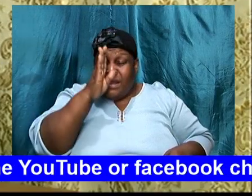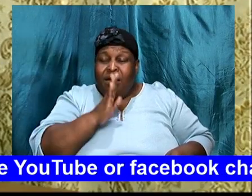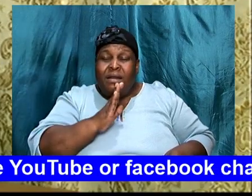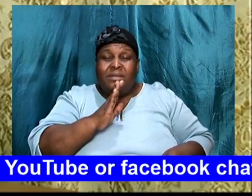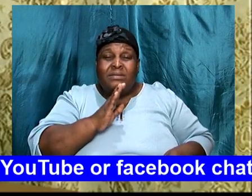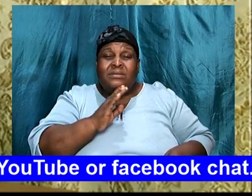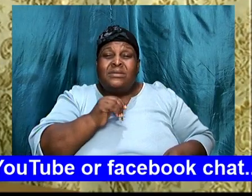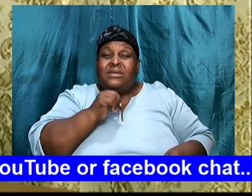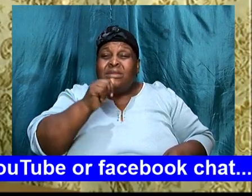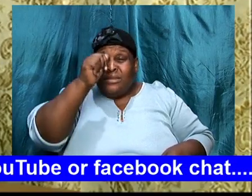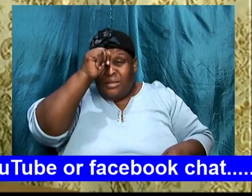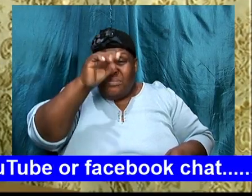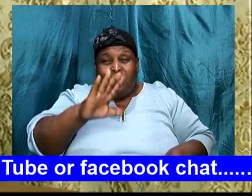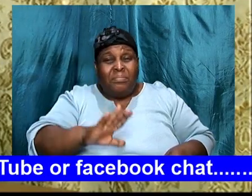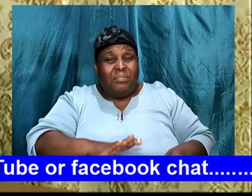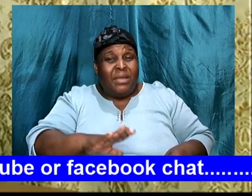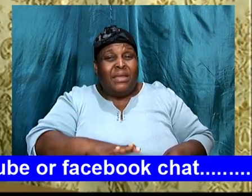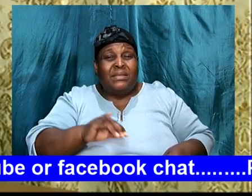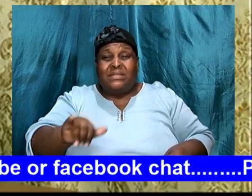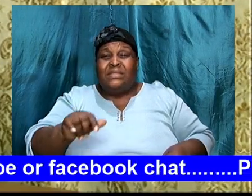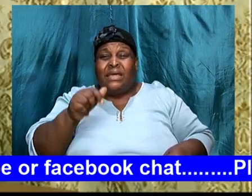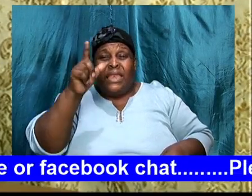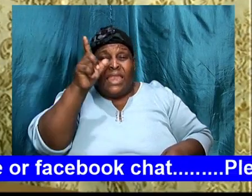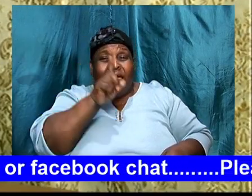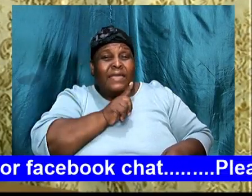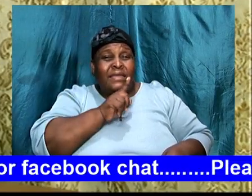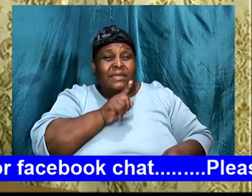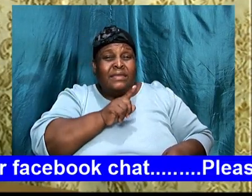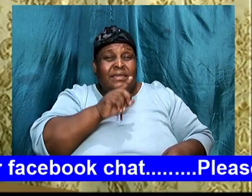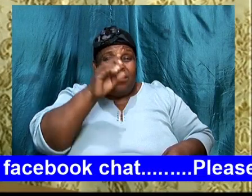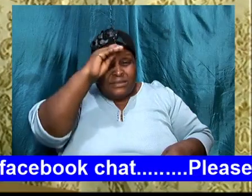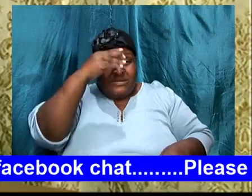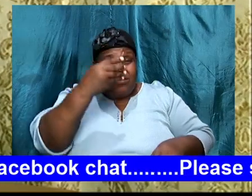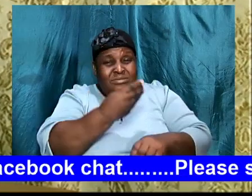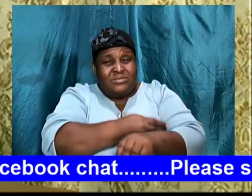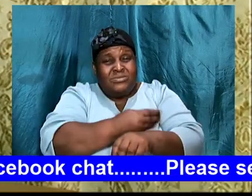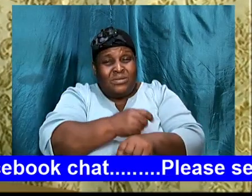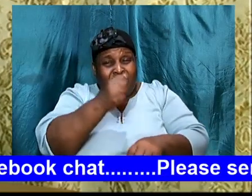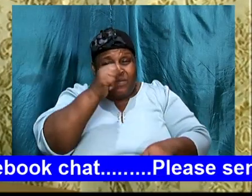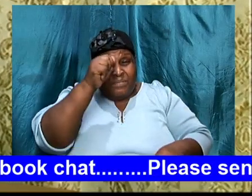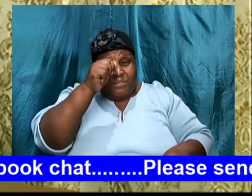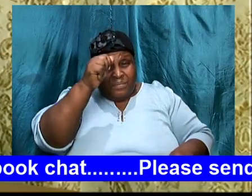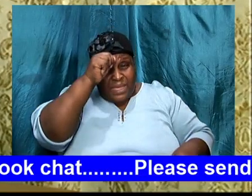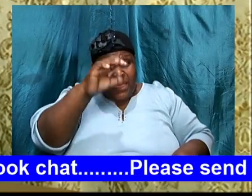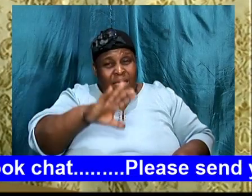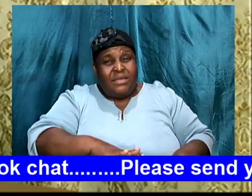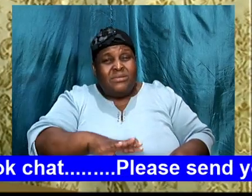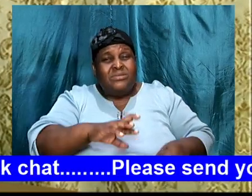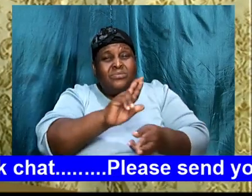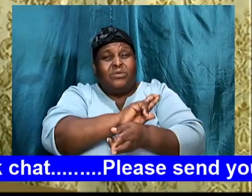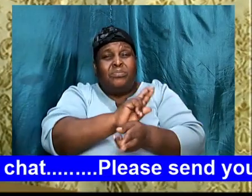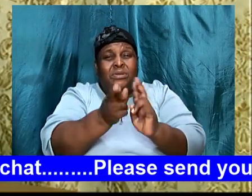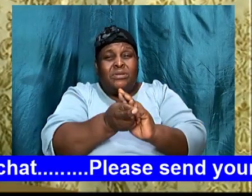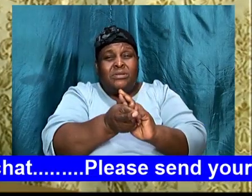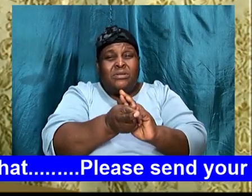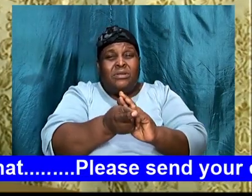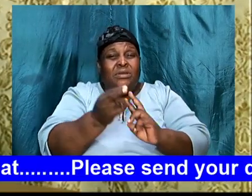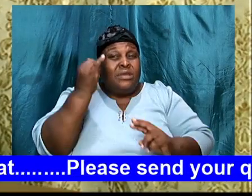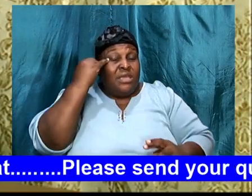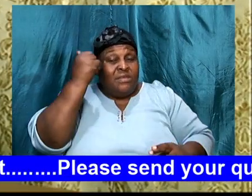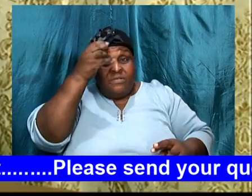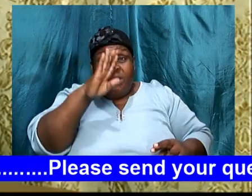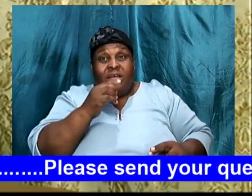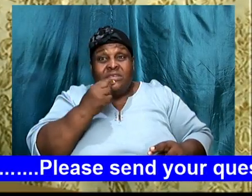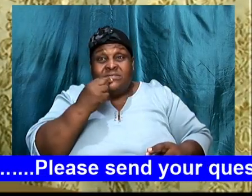son of man, that he should repent. And if he says, that he is going, to do it, then he is going, do it. He